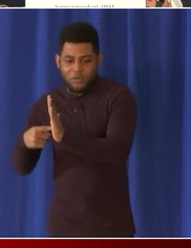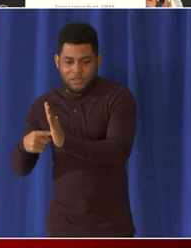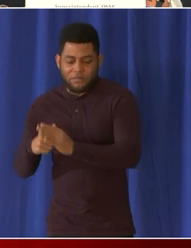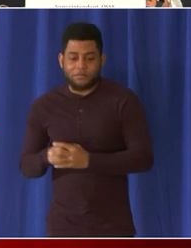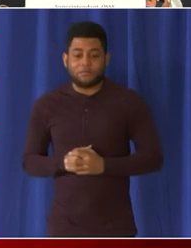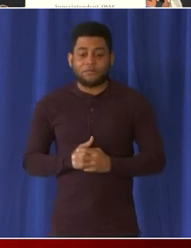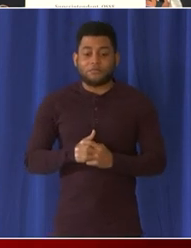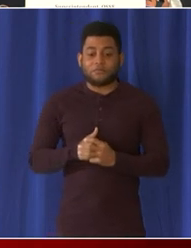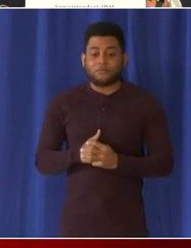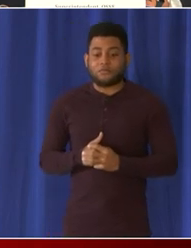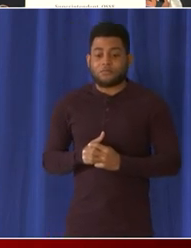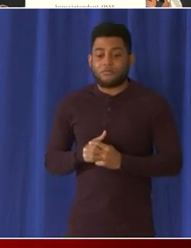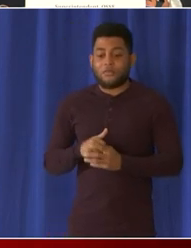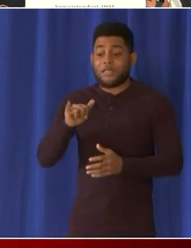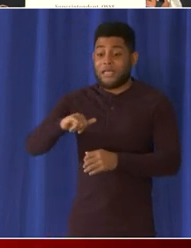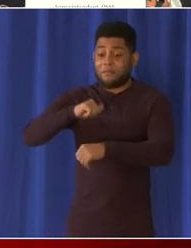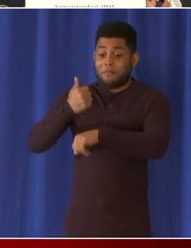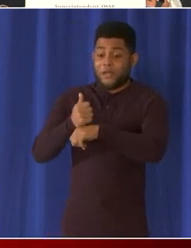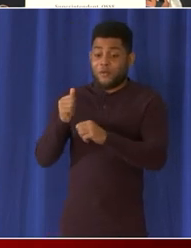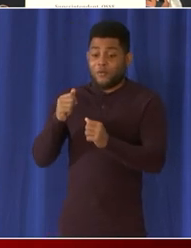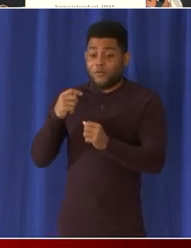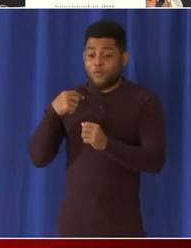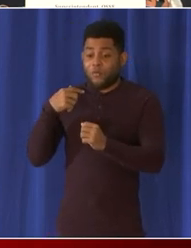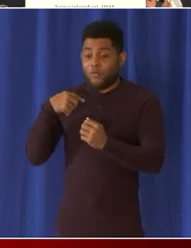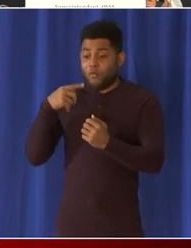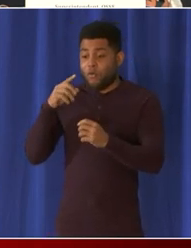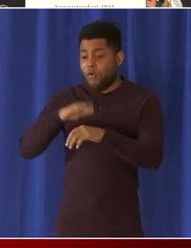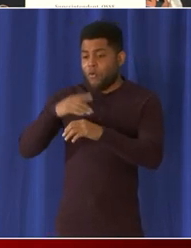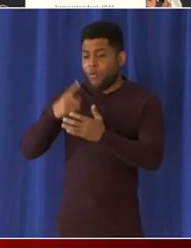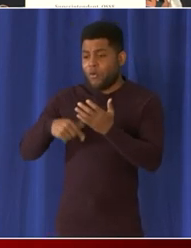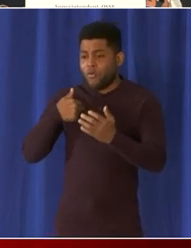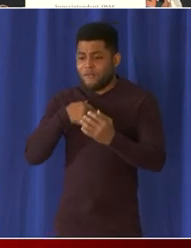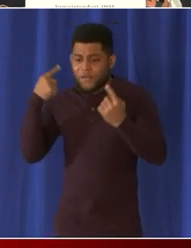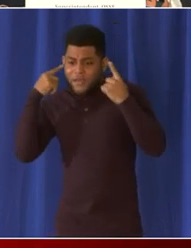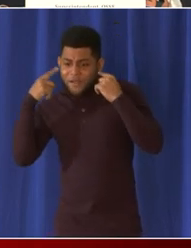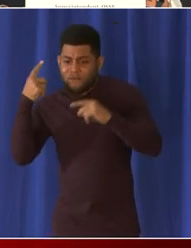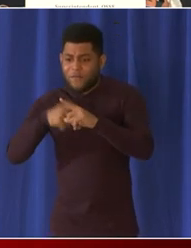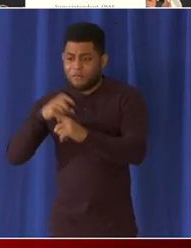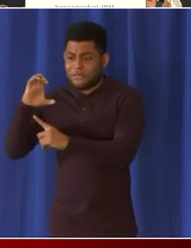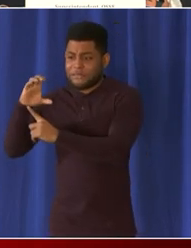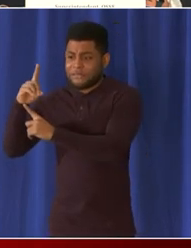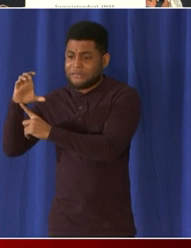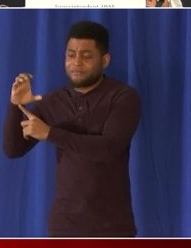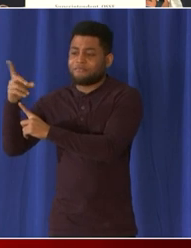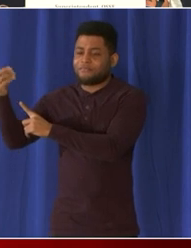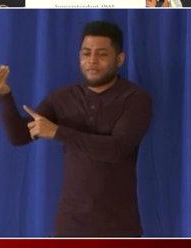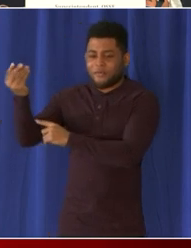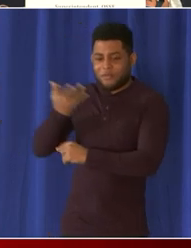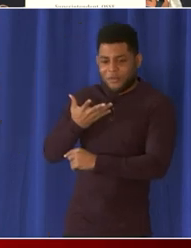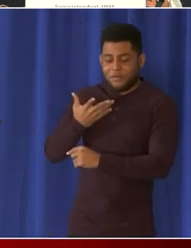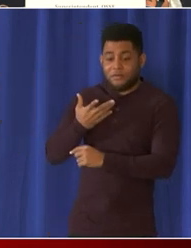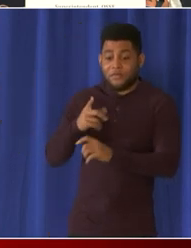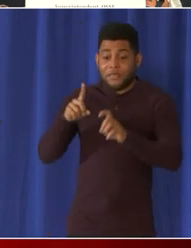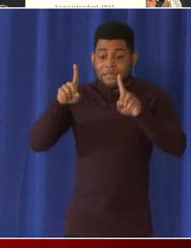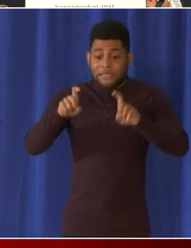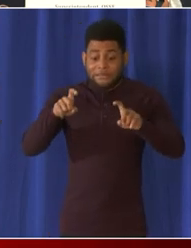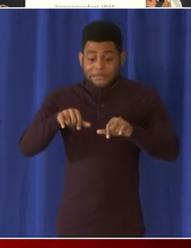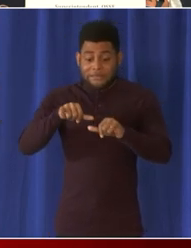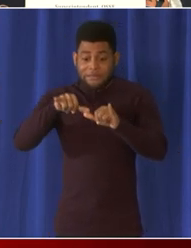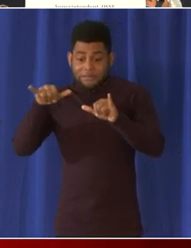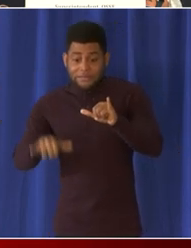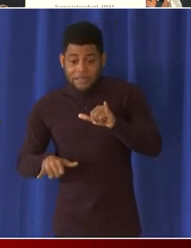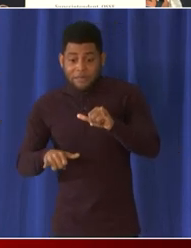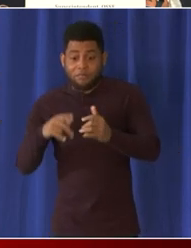on the guidance that has come out of the CDC. Our test to stay program will allow students who have identified as close